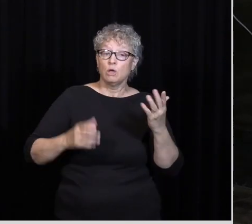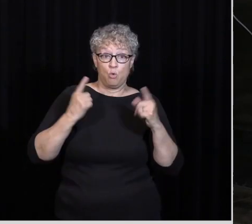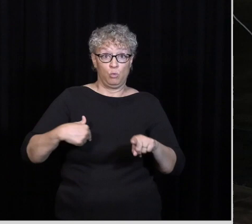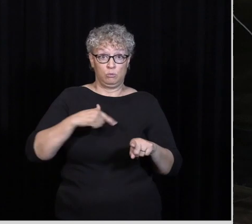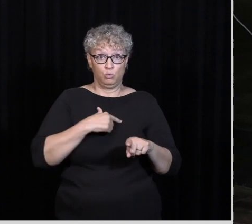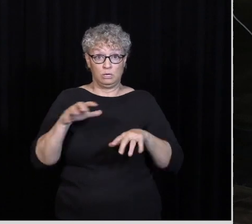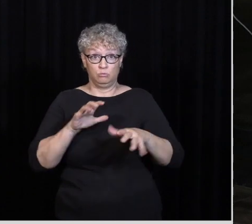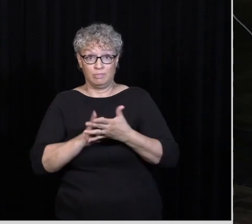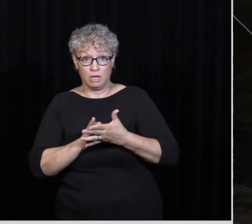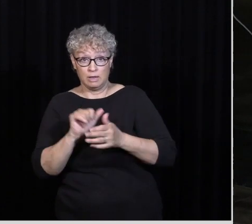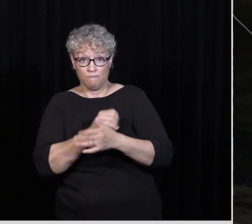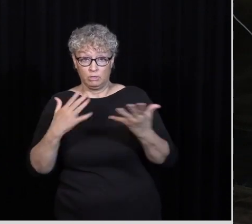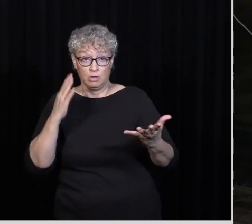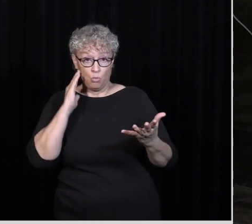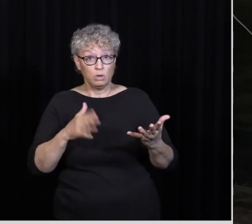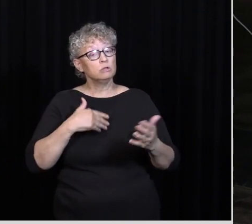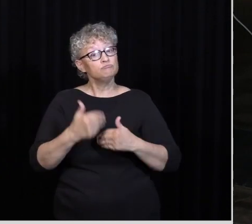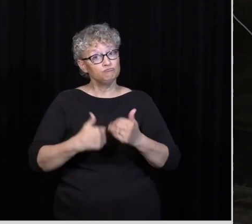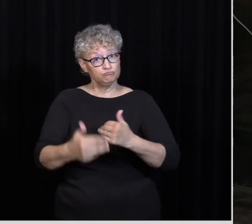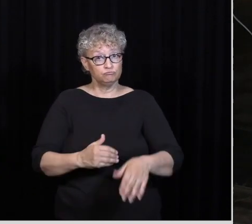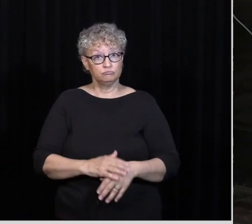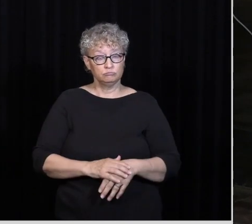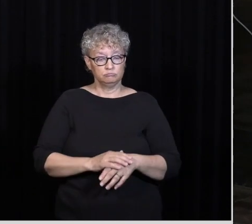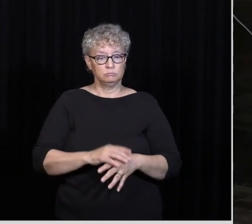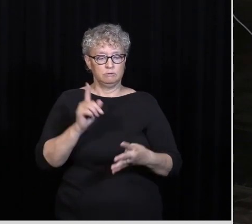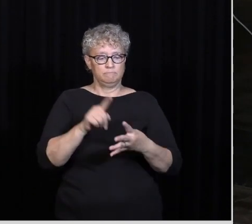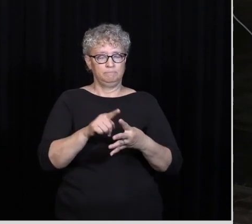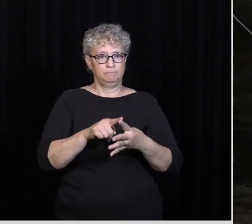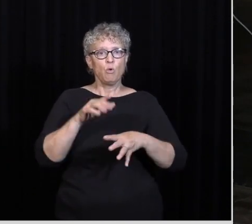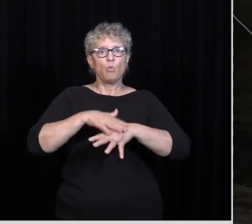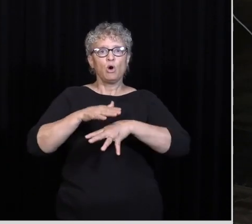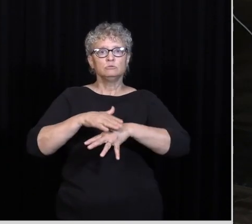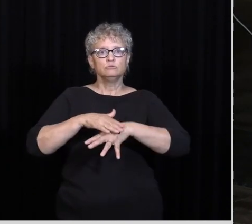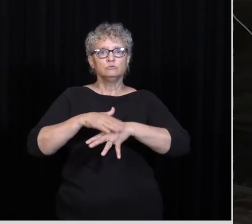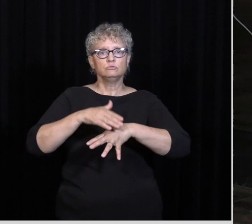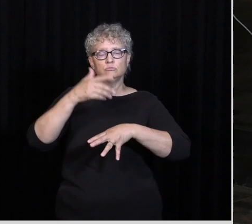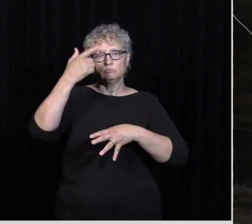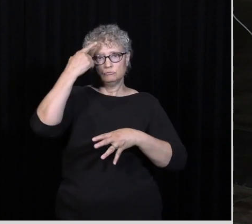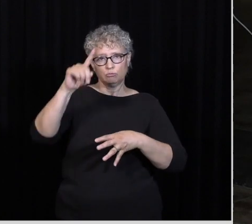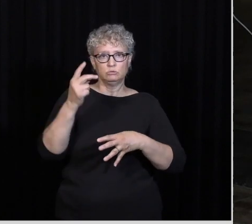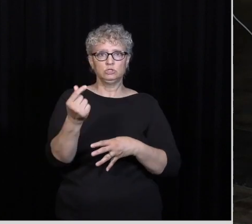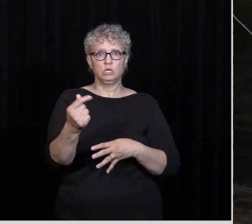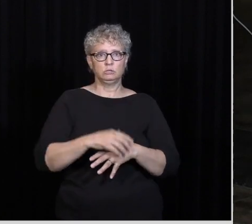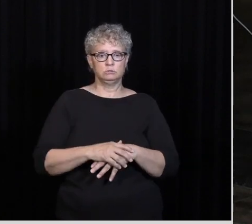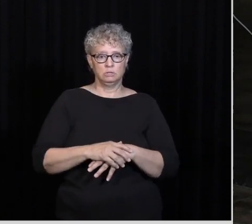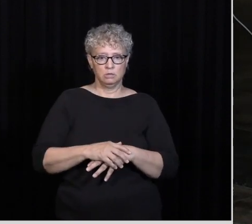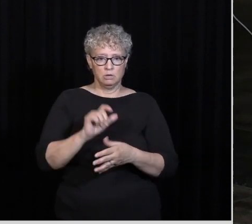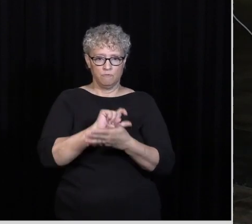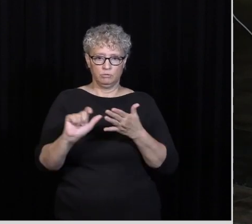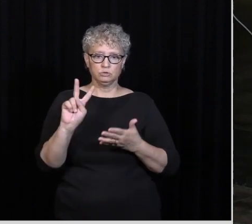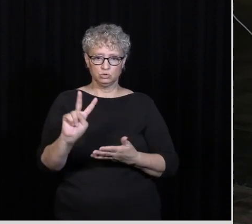Everything else Flows from that So point number one Watch out for the dogs Watch out for the dogs You see verse